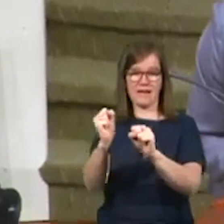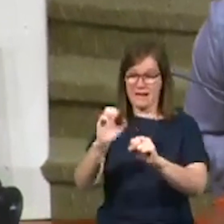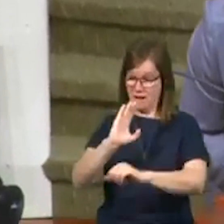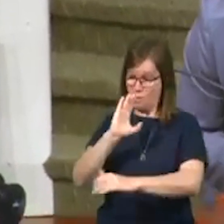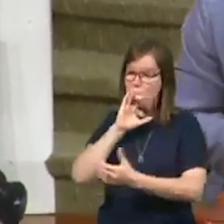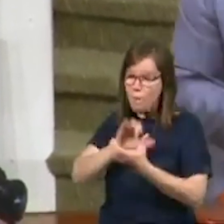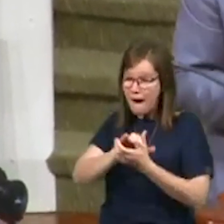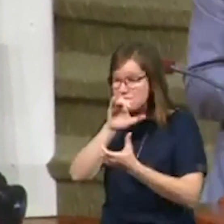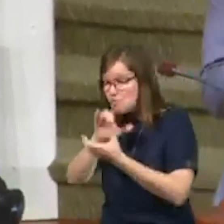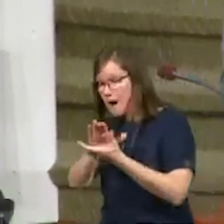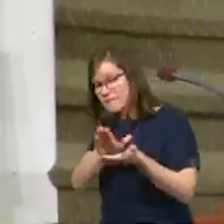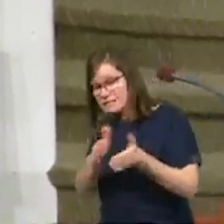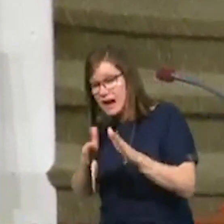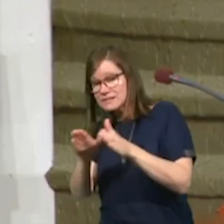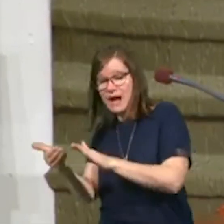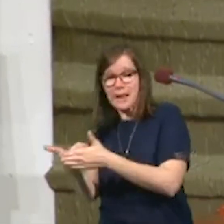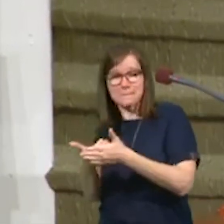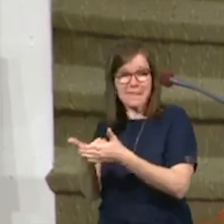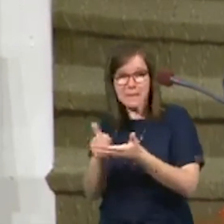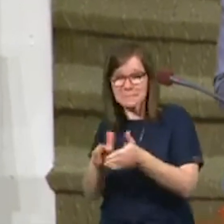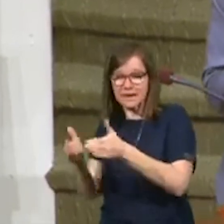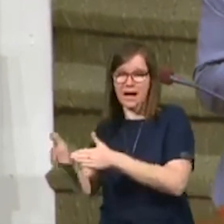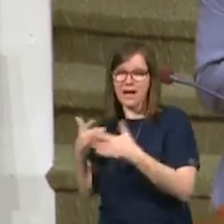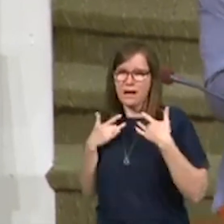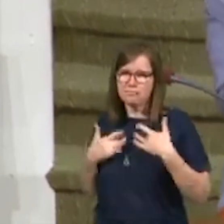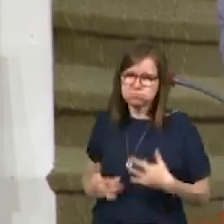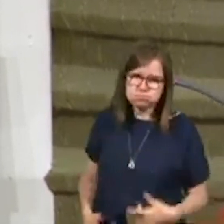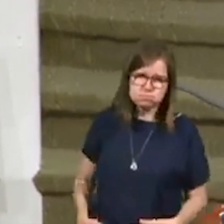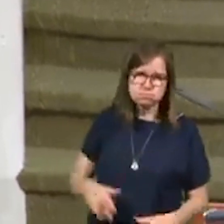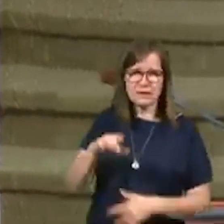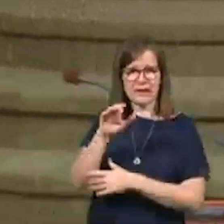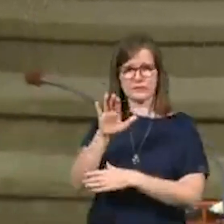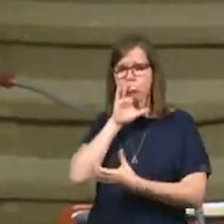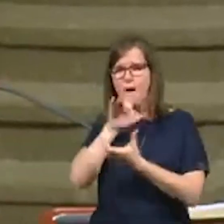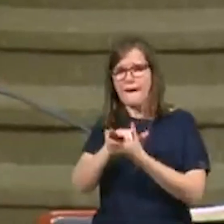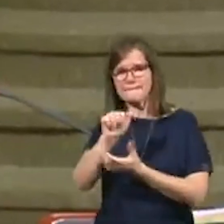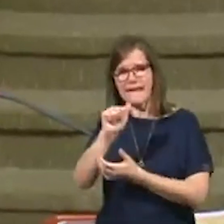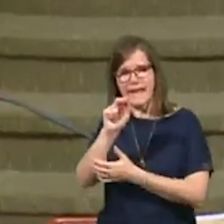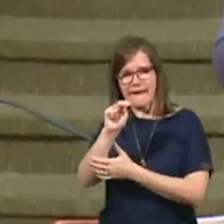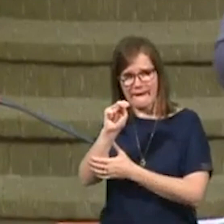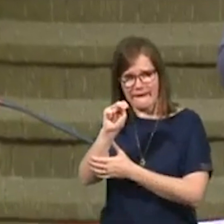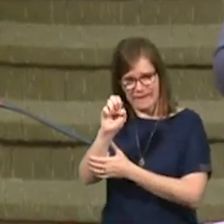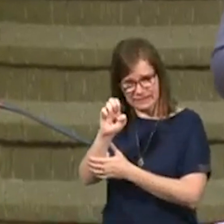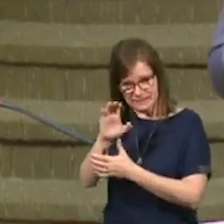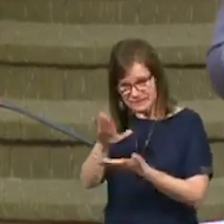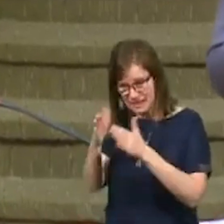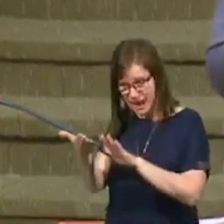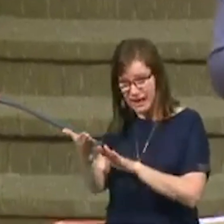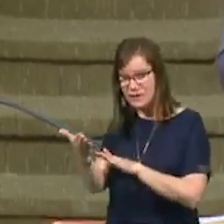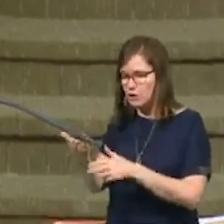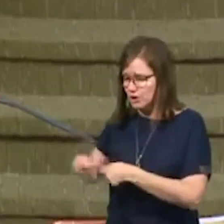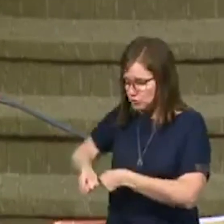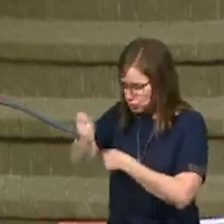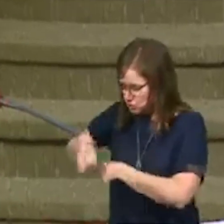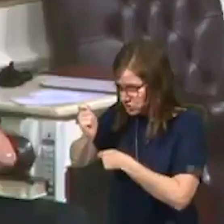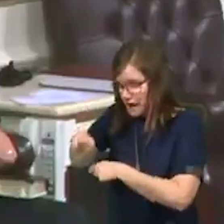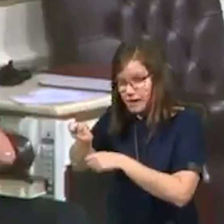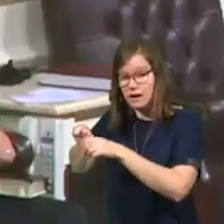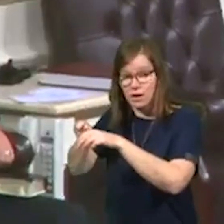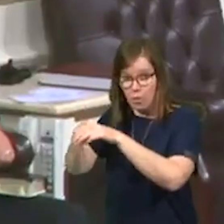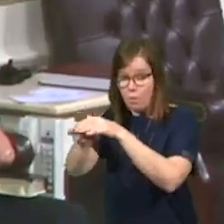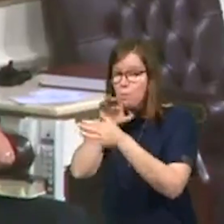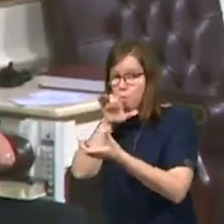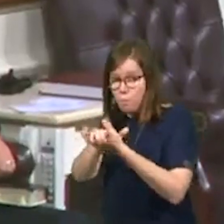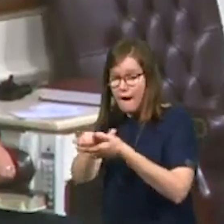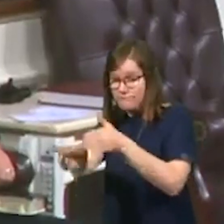Babies die on him. He was so depressed when his wife Ann died that he literally dug a grave next to her grave. He dug a